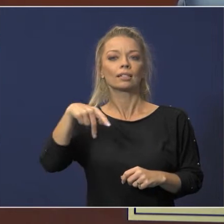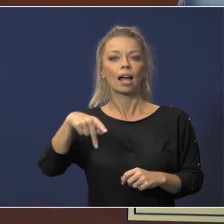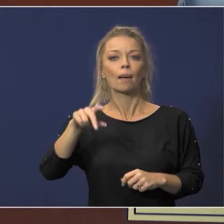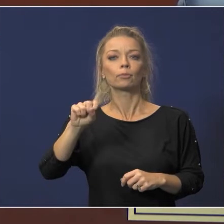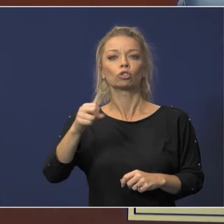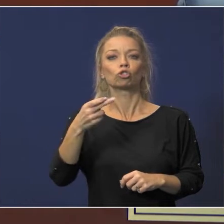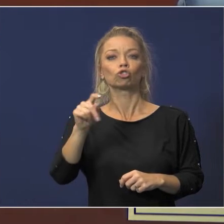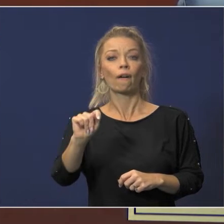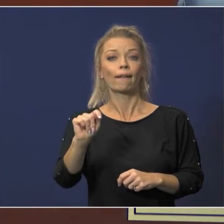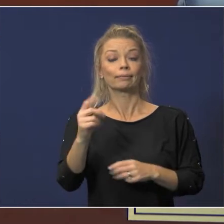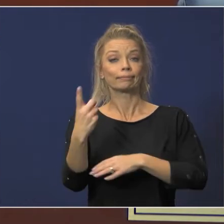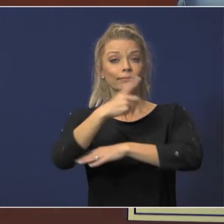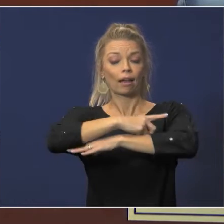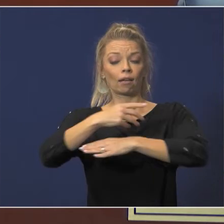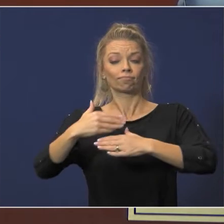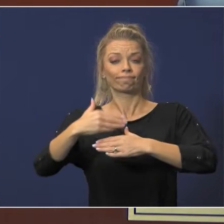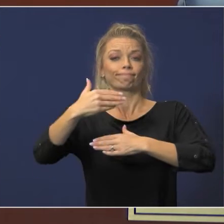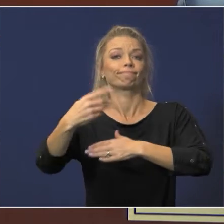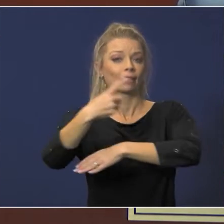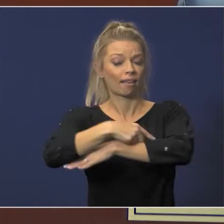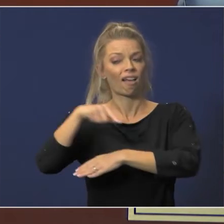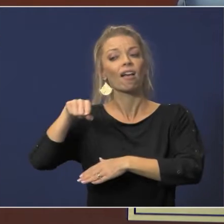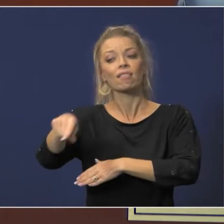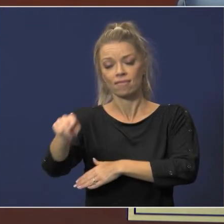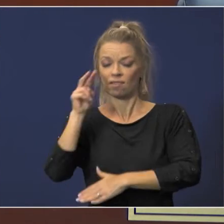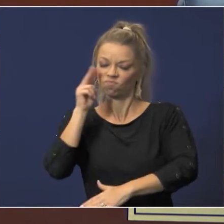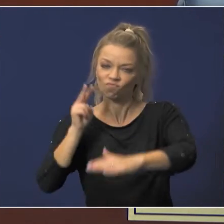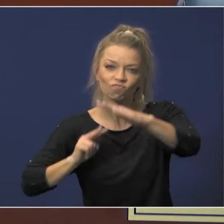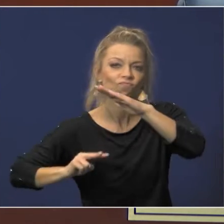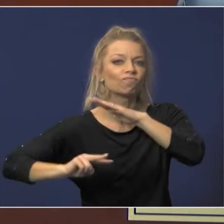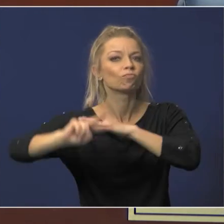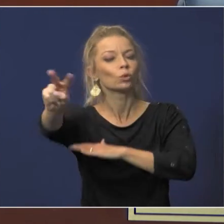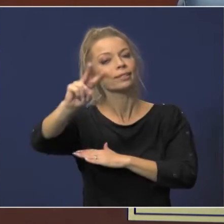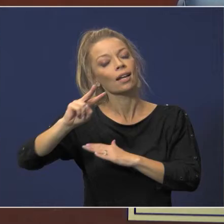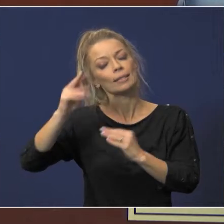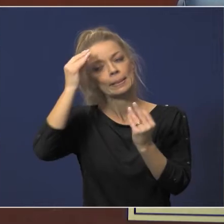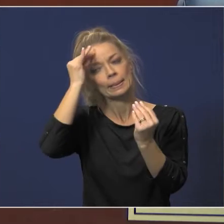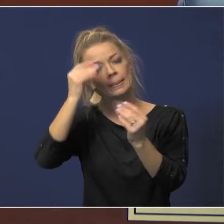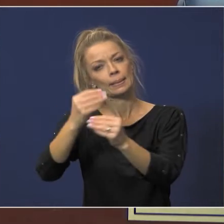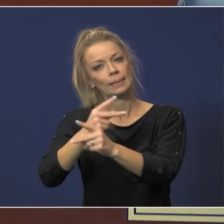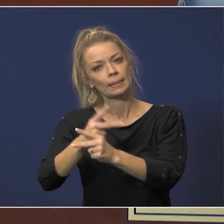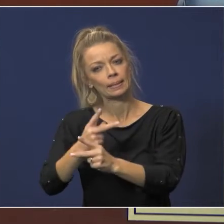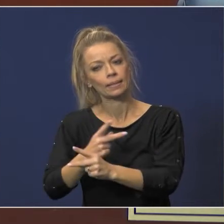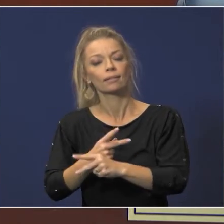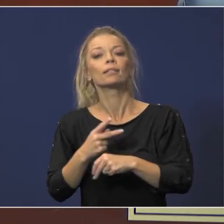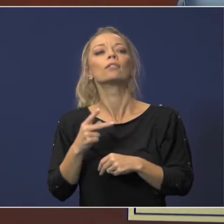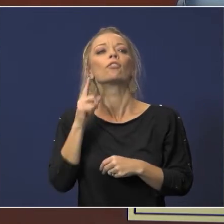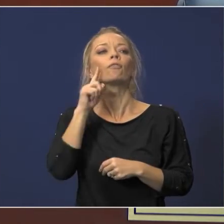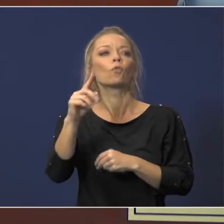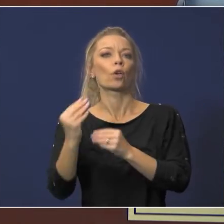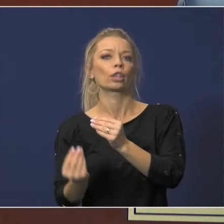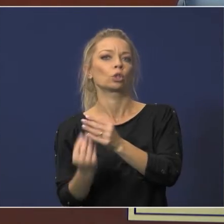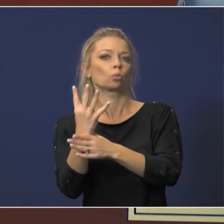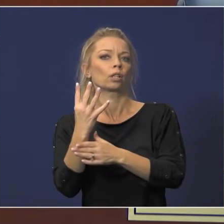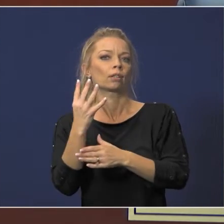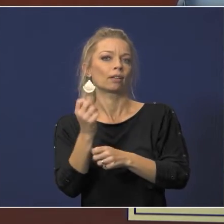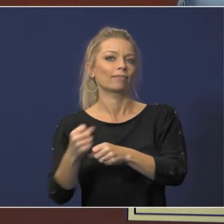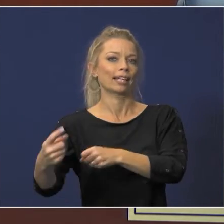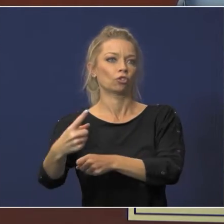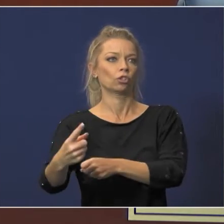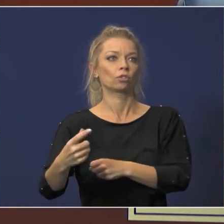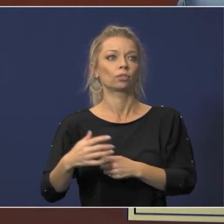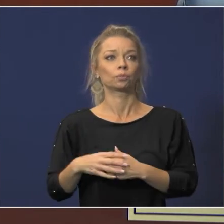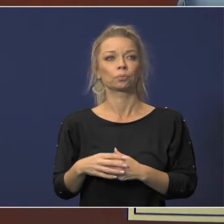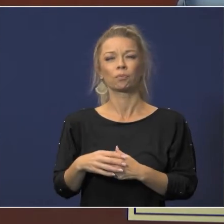projections and suggestions for long-range planning for our district in the spring of next year so